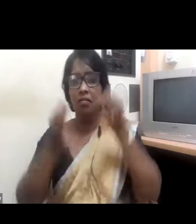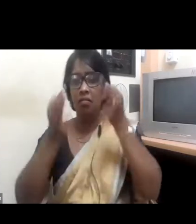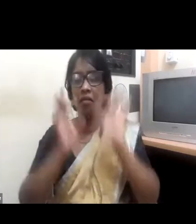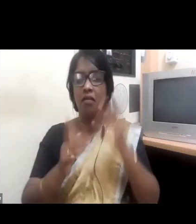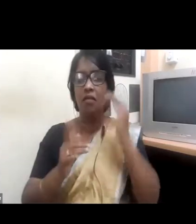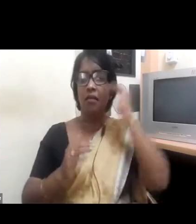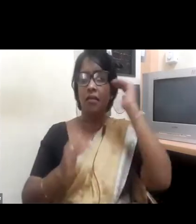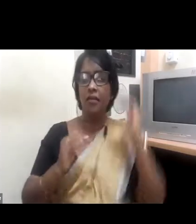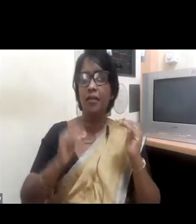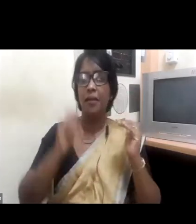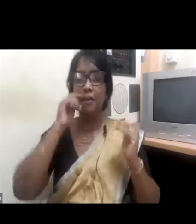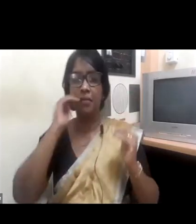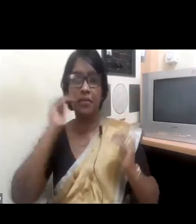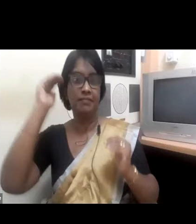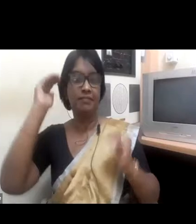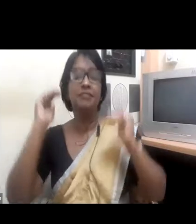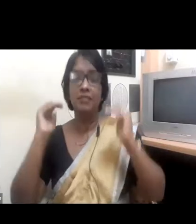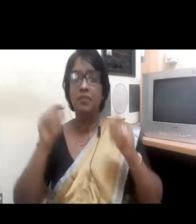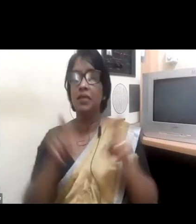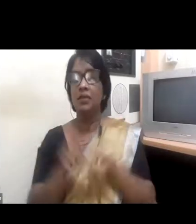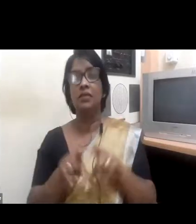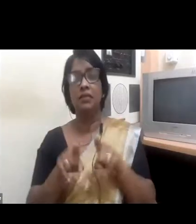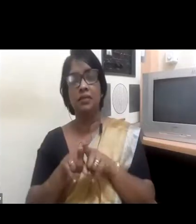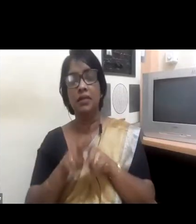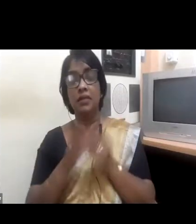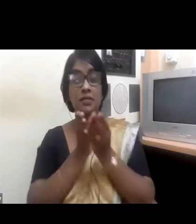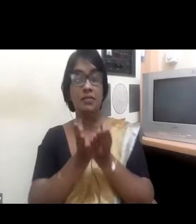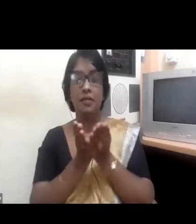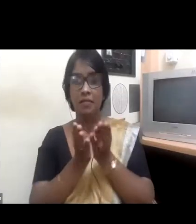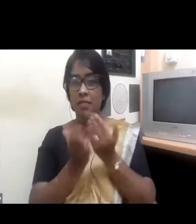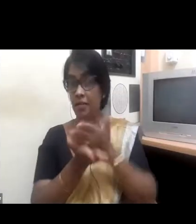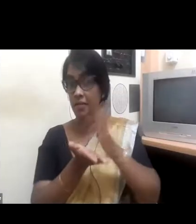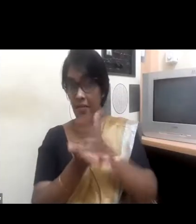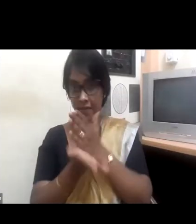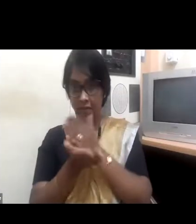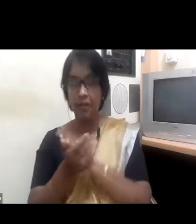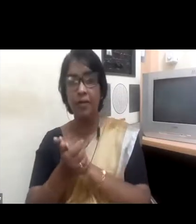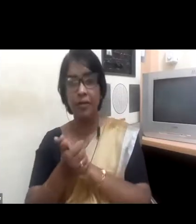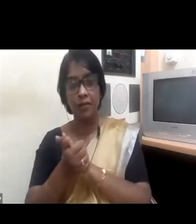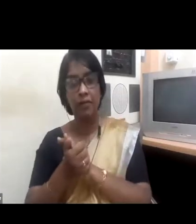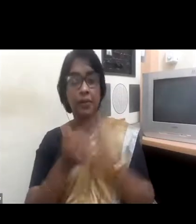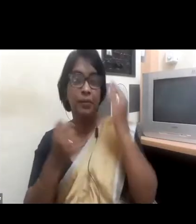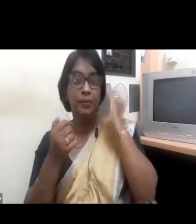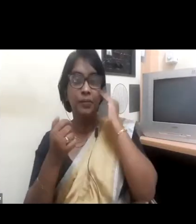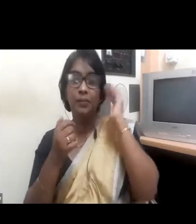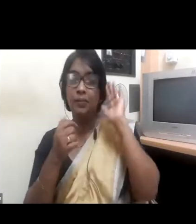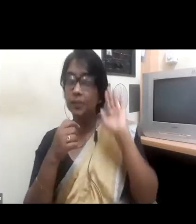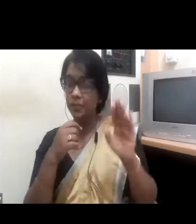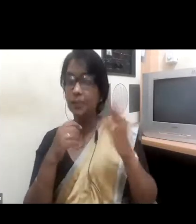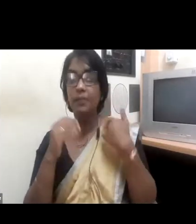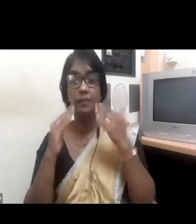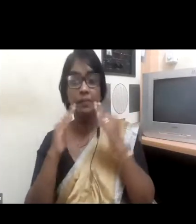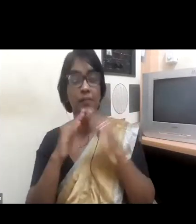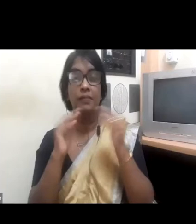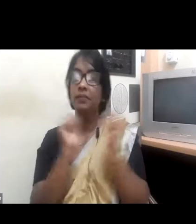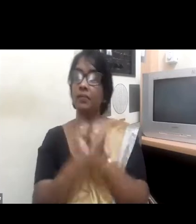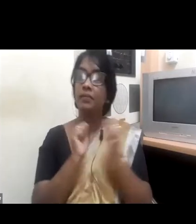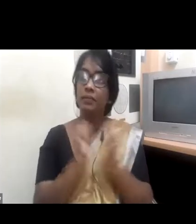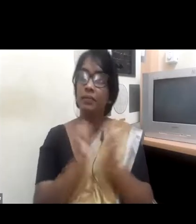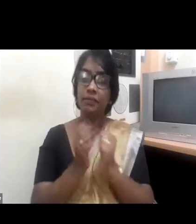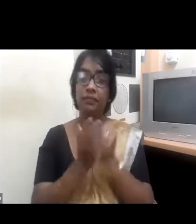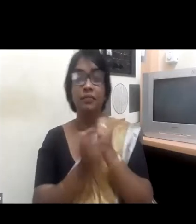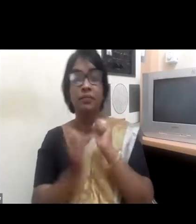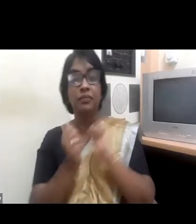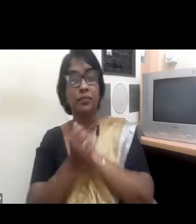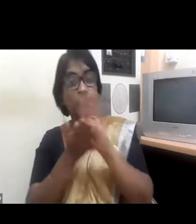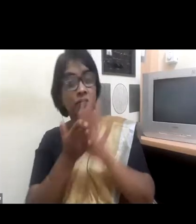who are taking care of household work. And, you know, we saw this, I think, very starkly when we were all trying, as I'm actually trying